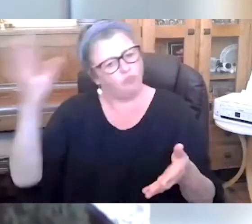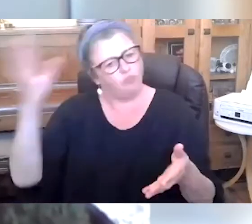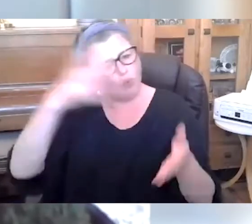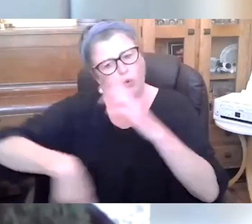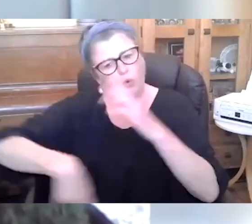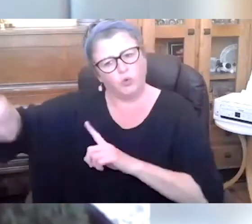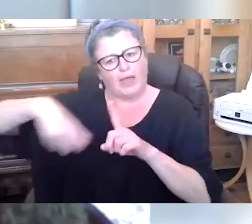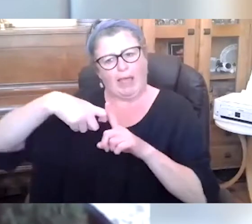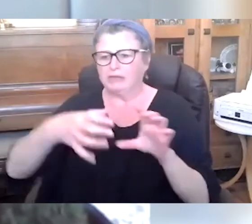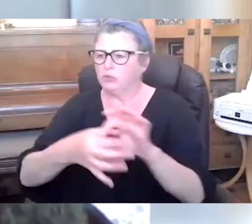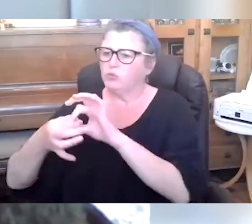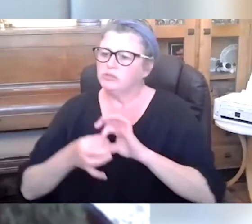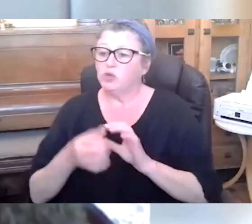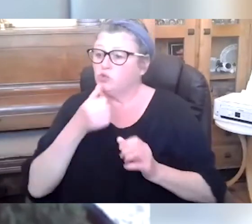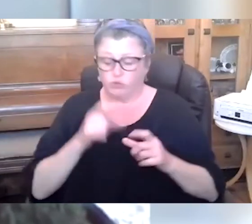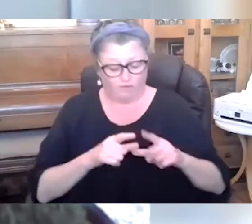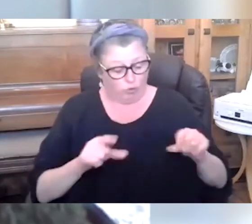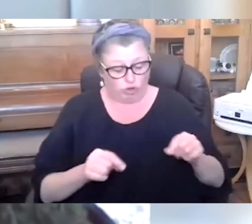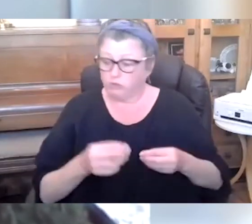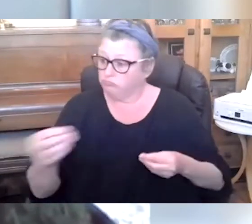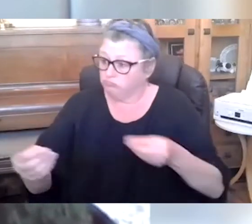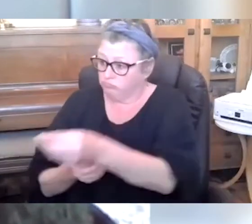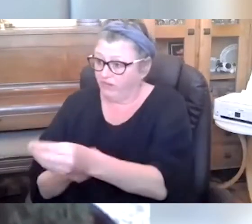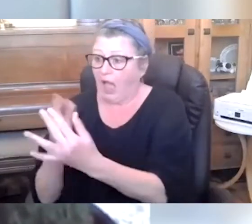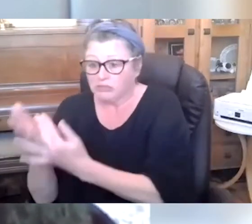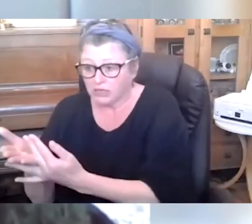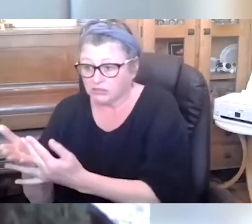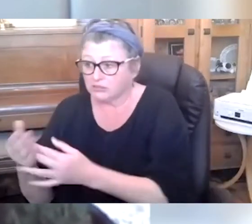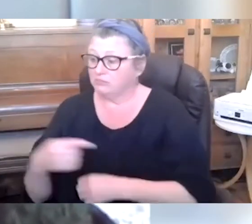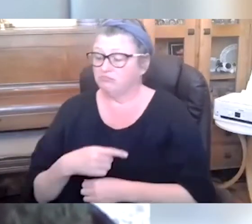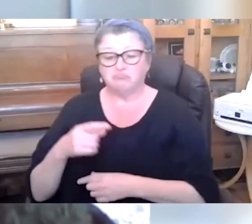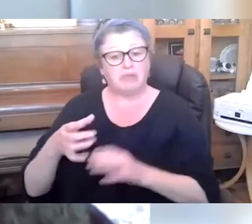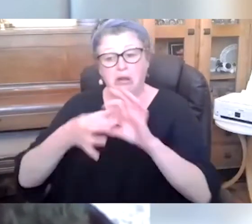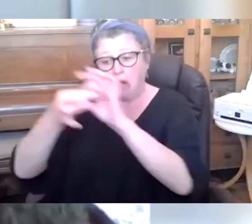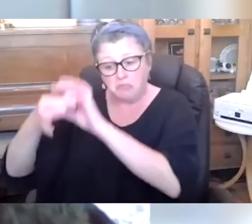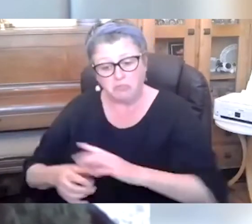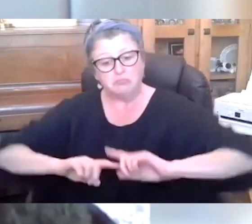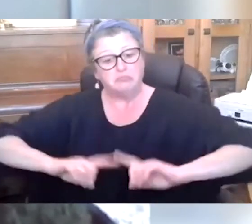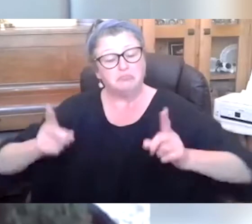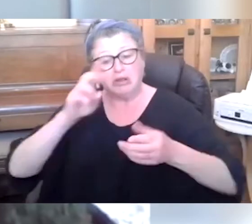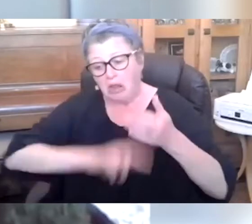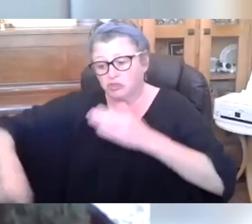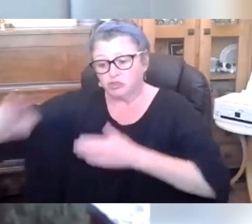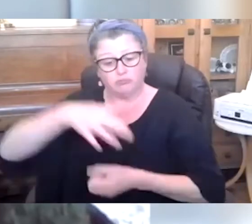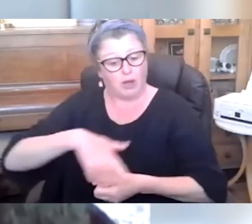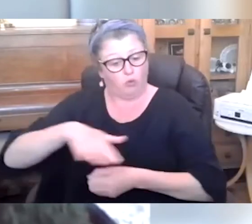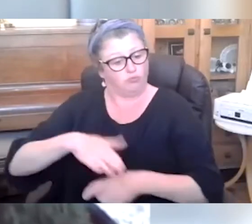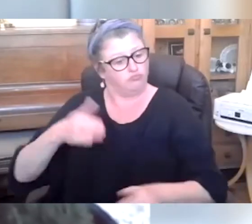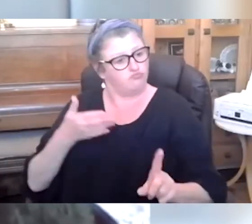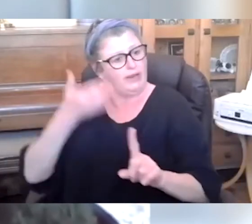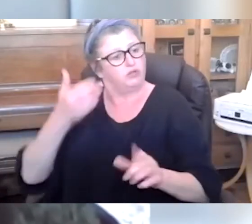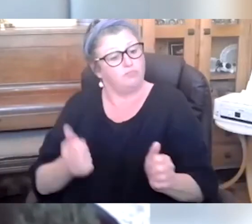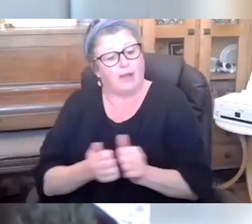use their Tempo Time Credits. Our network includes a wide variety of national and local recognition partners